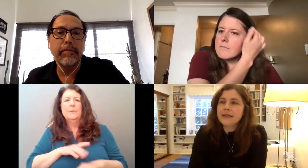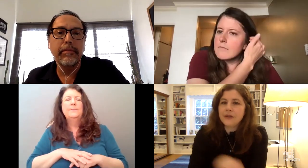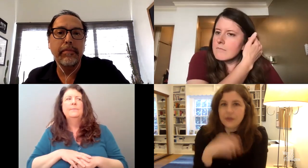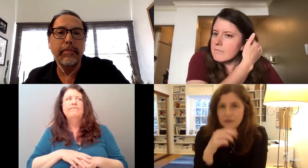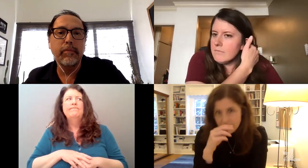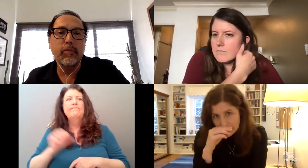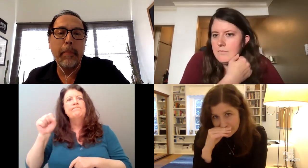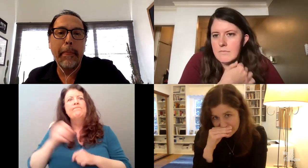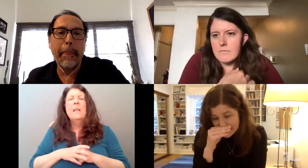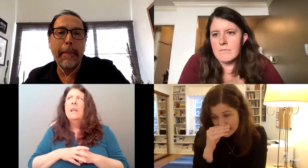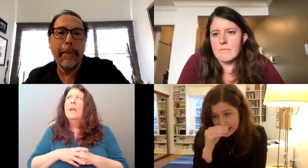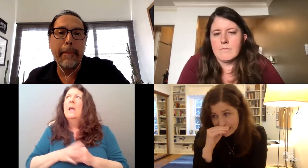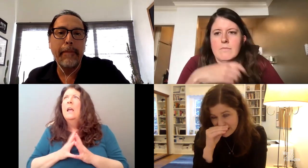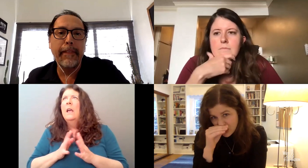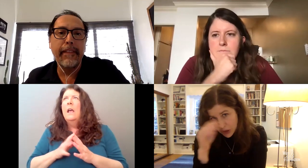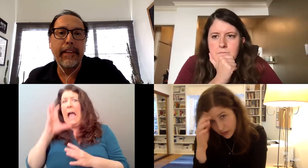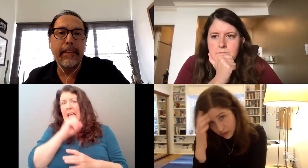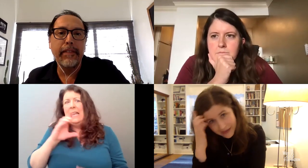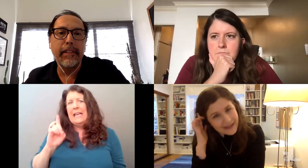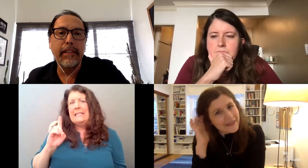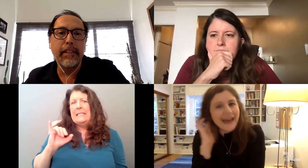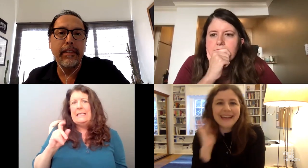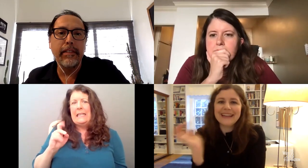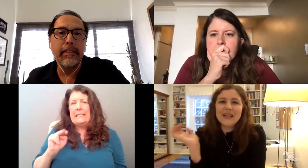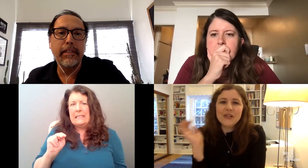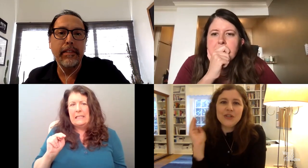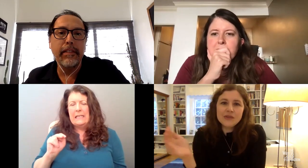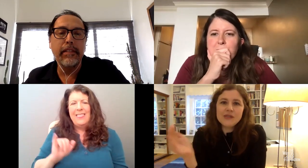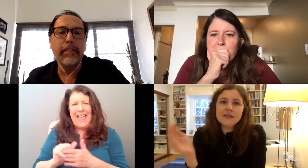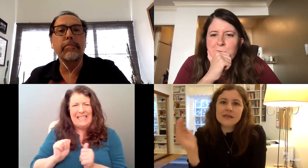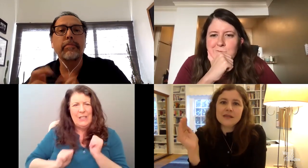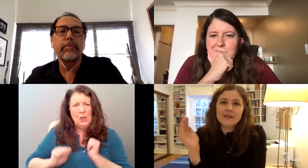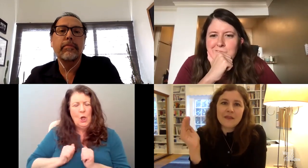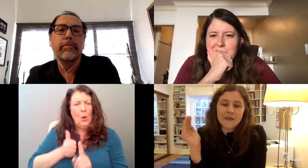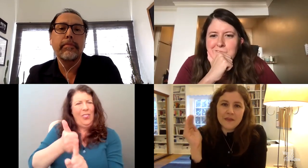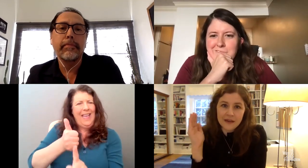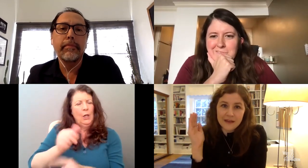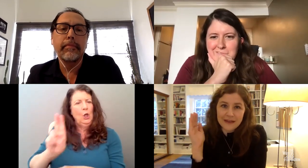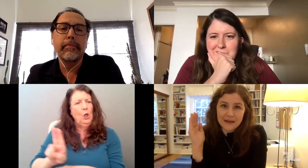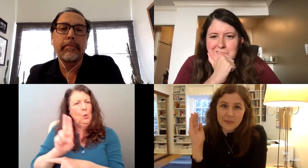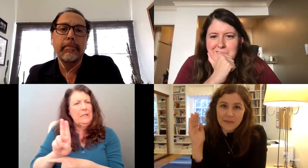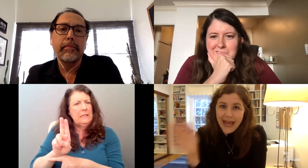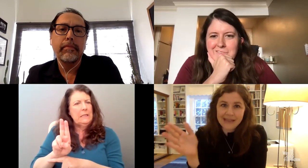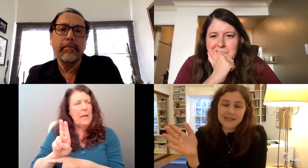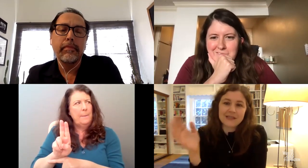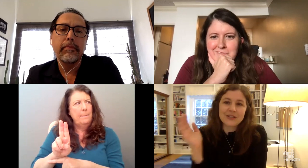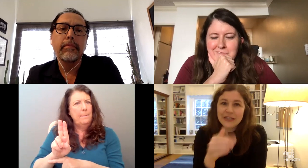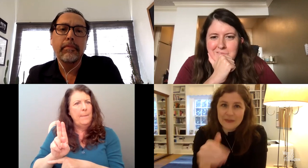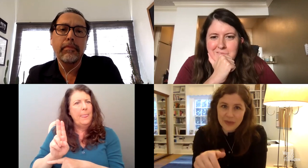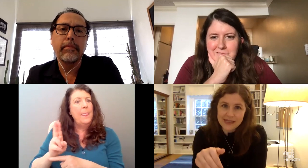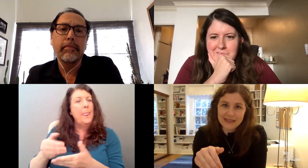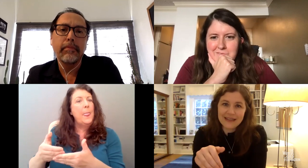I guess, you know, Dickinson is a show that uses the past